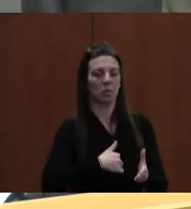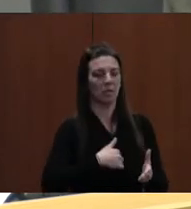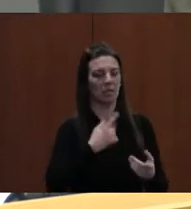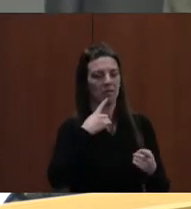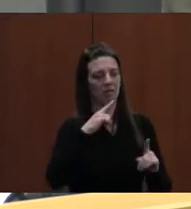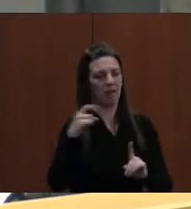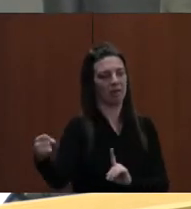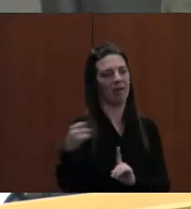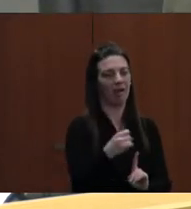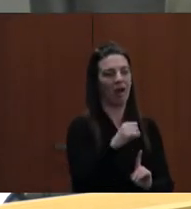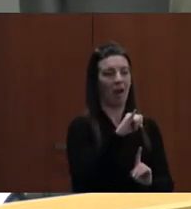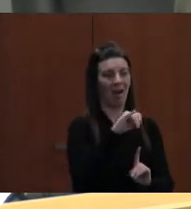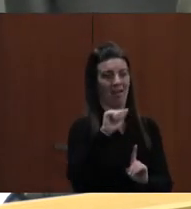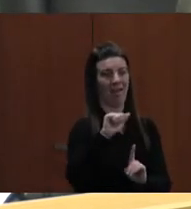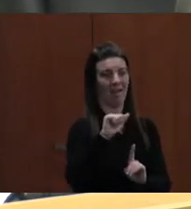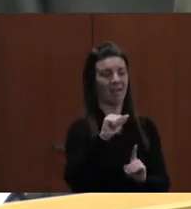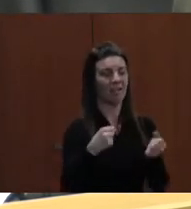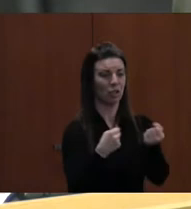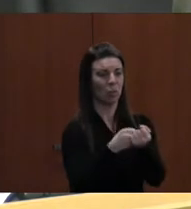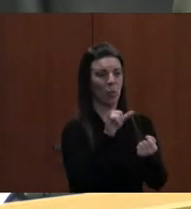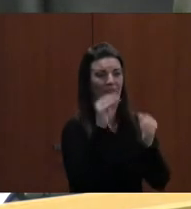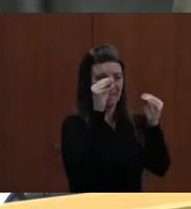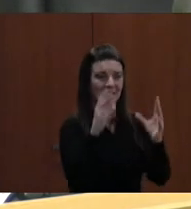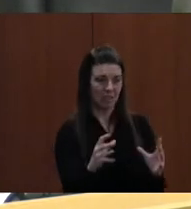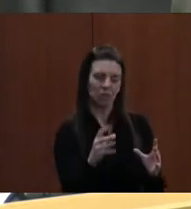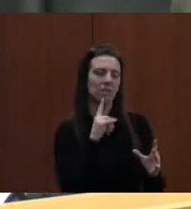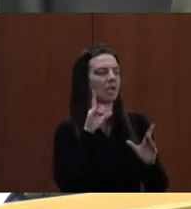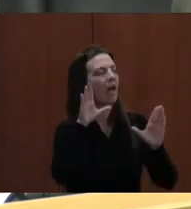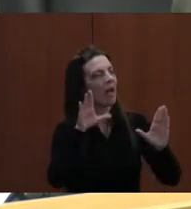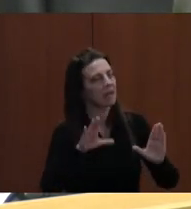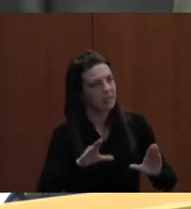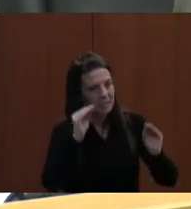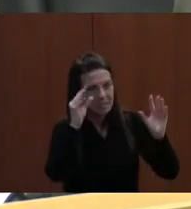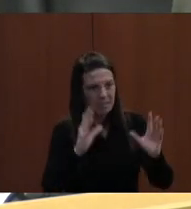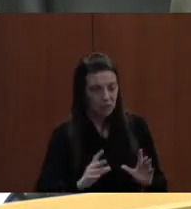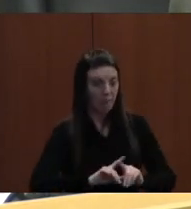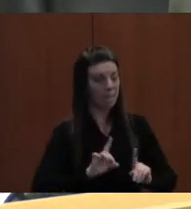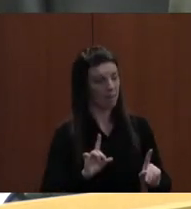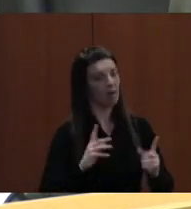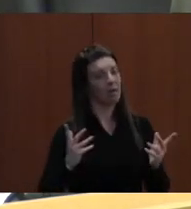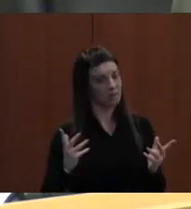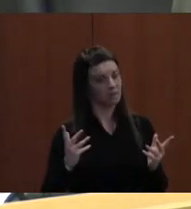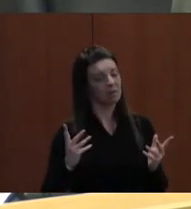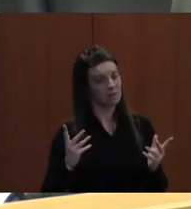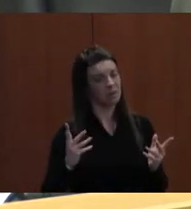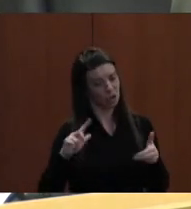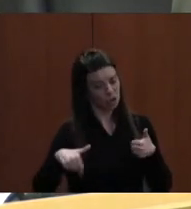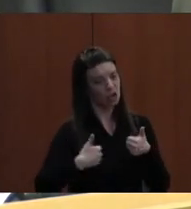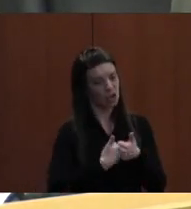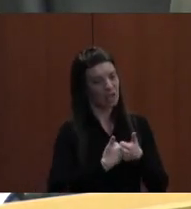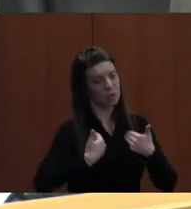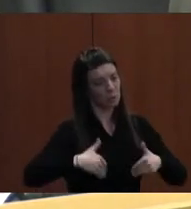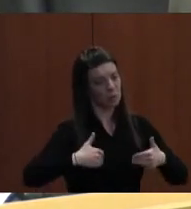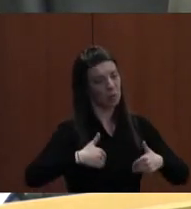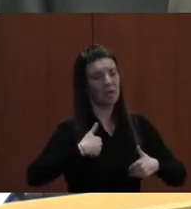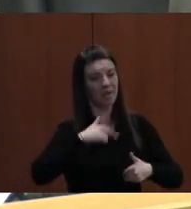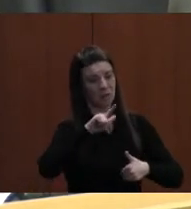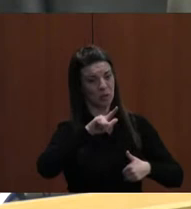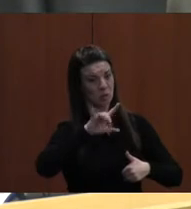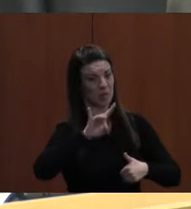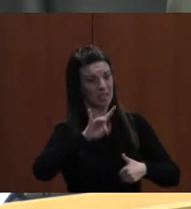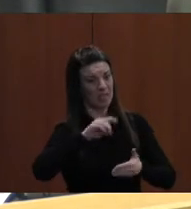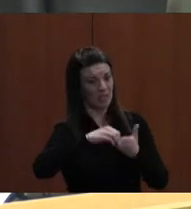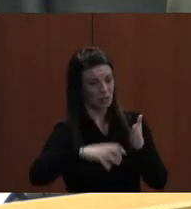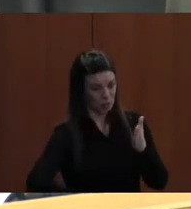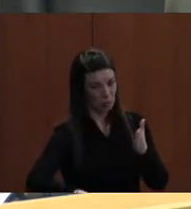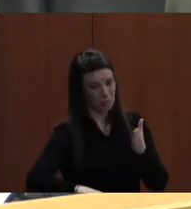to get an IA to support that teacher. He's an excellent teacher. But in those small schools, again, if have 28, you get an extra teacher.